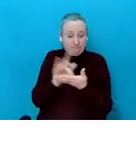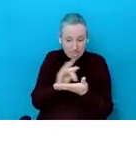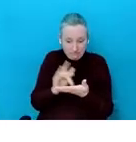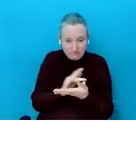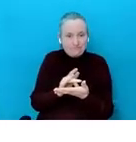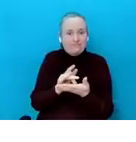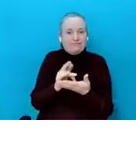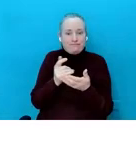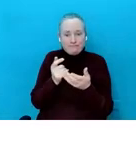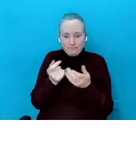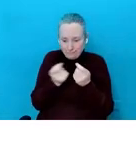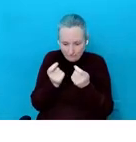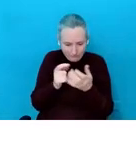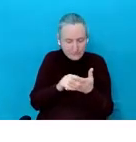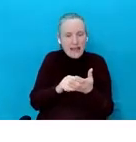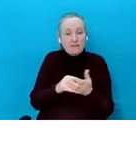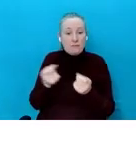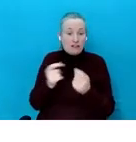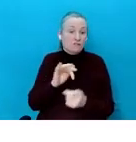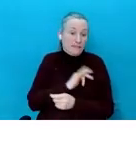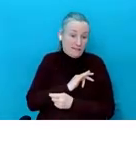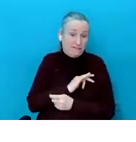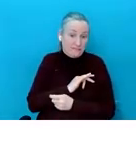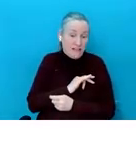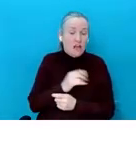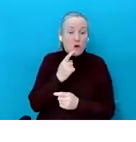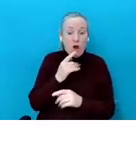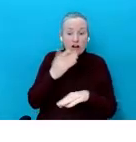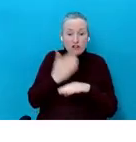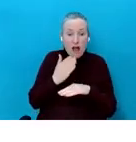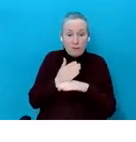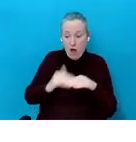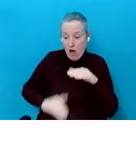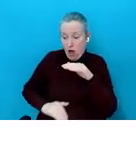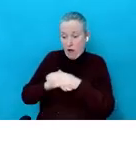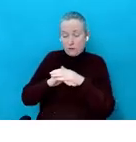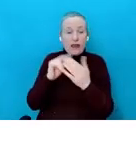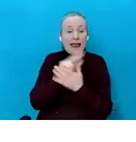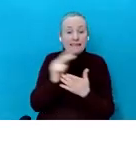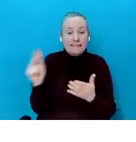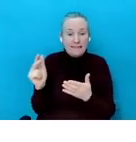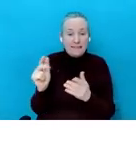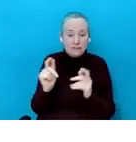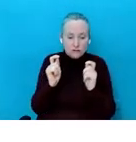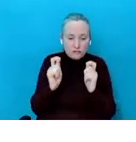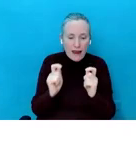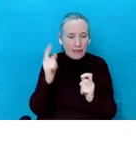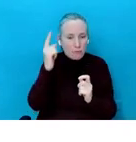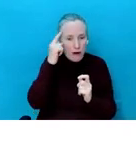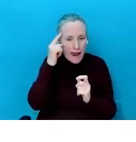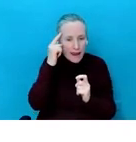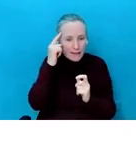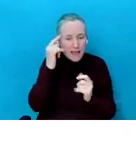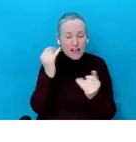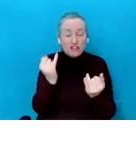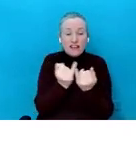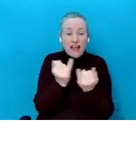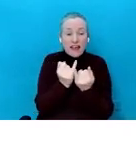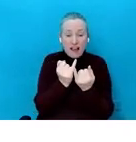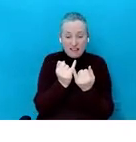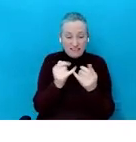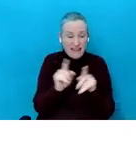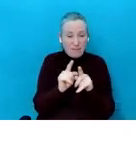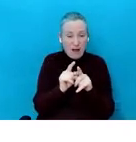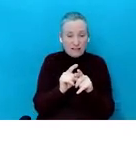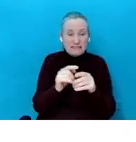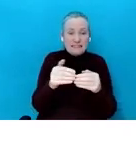So our job from here until then is to train their brains, to teach them right from wrong, just like crossing the road, about device